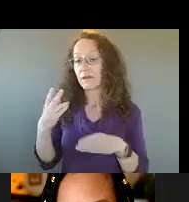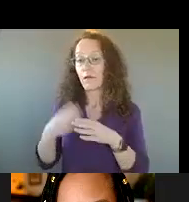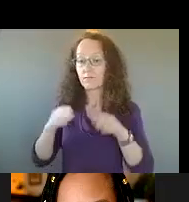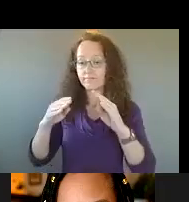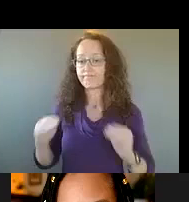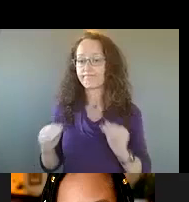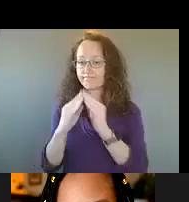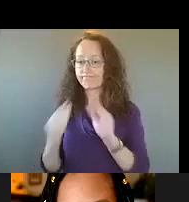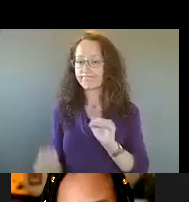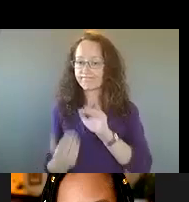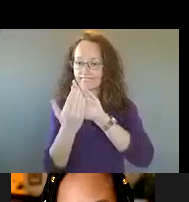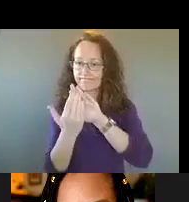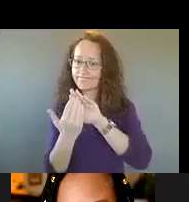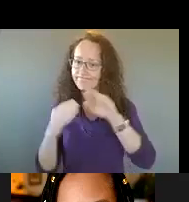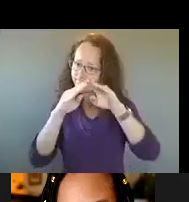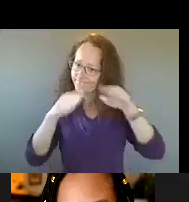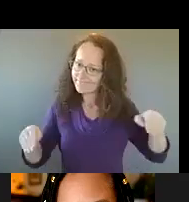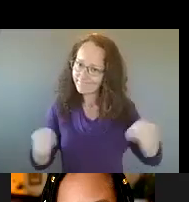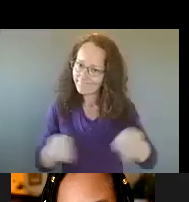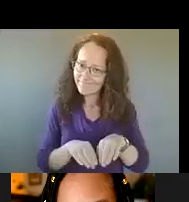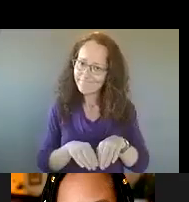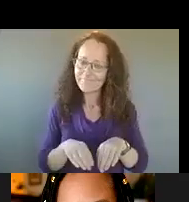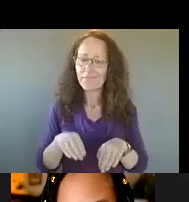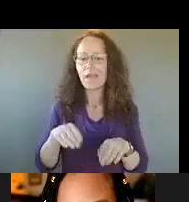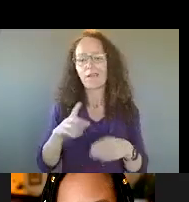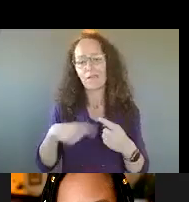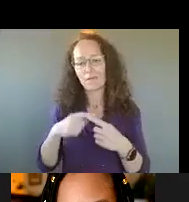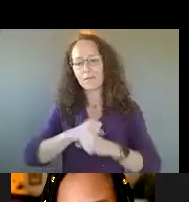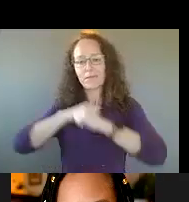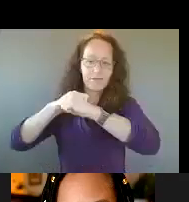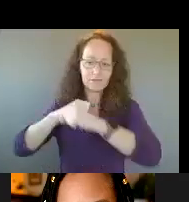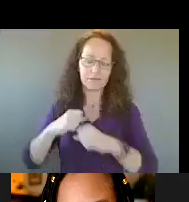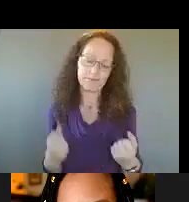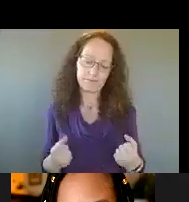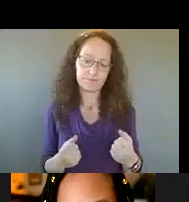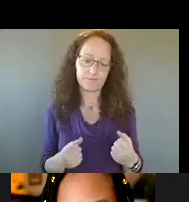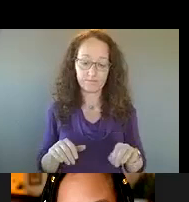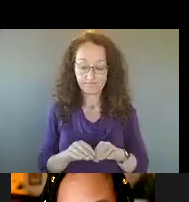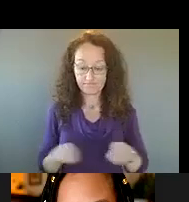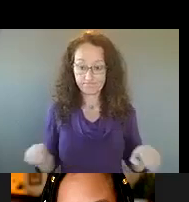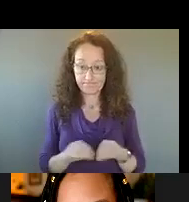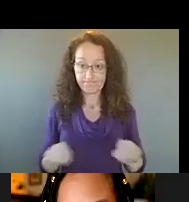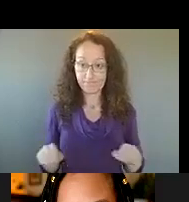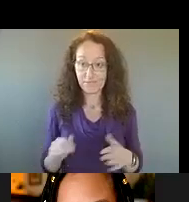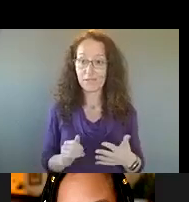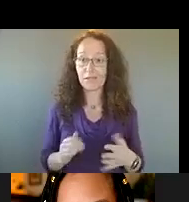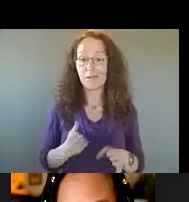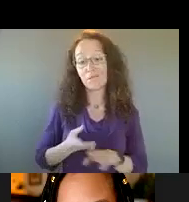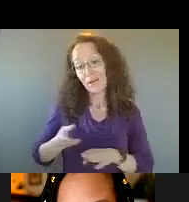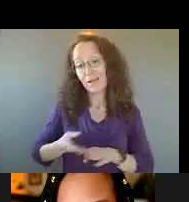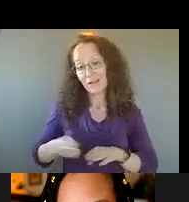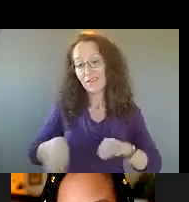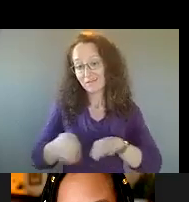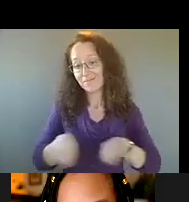pyramid is a pyramid like we're all very familiar with. The base of that pyramid is primary prevention. And primary